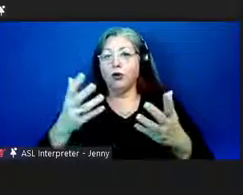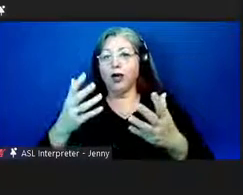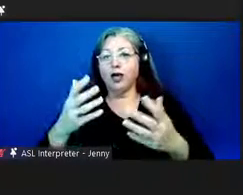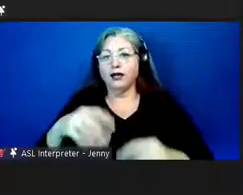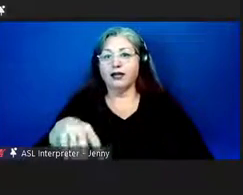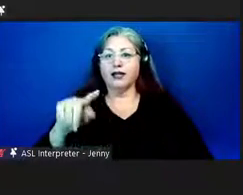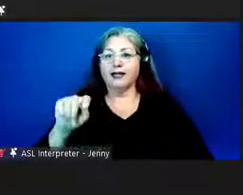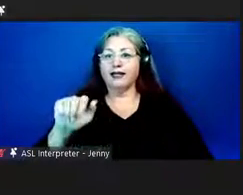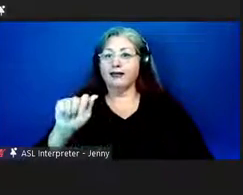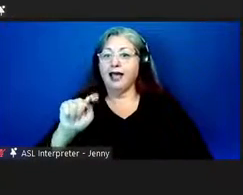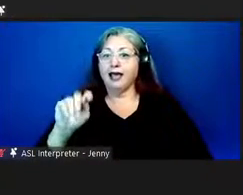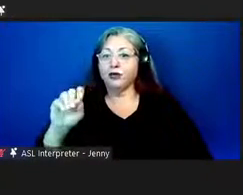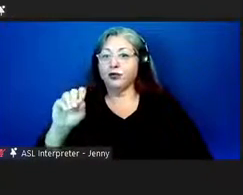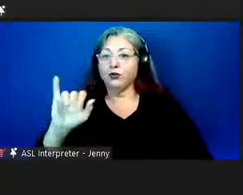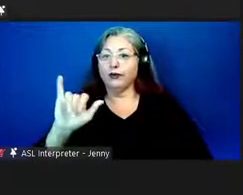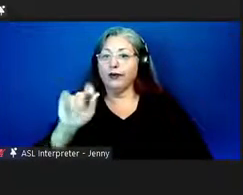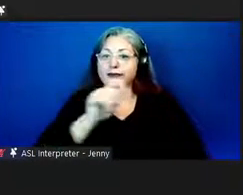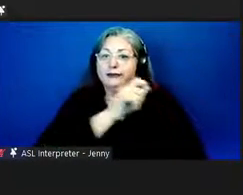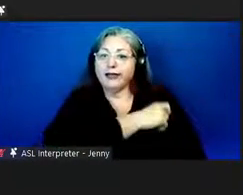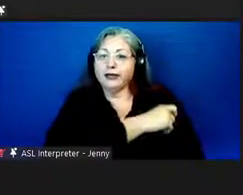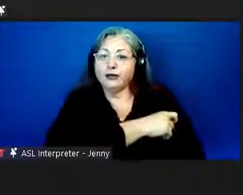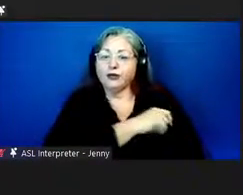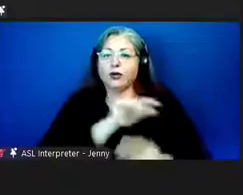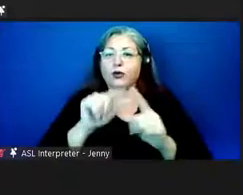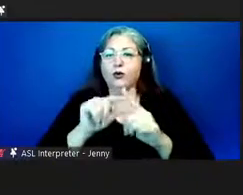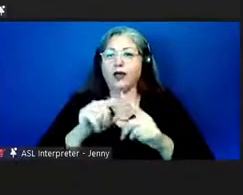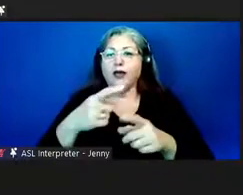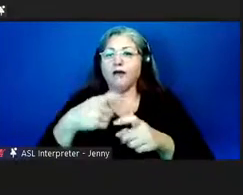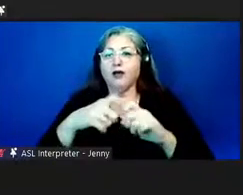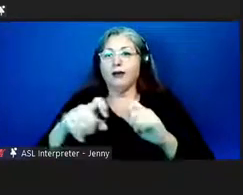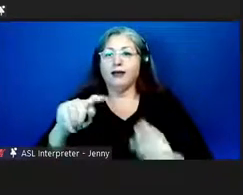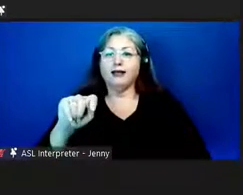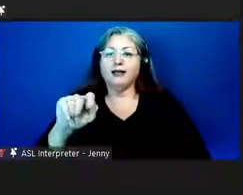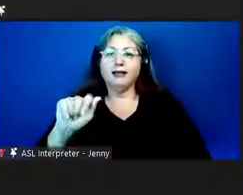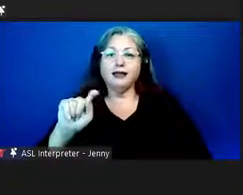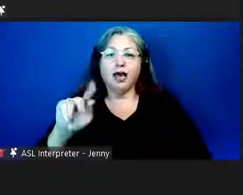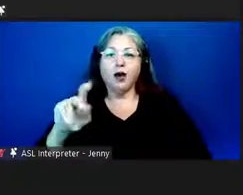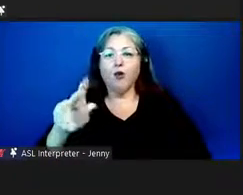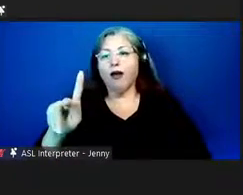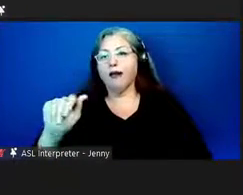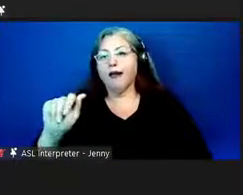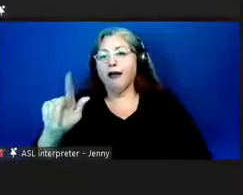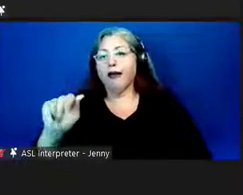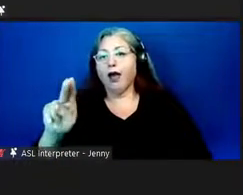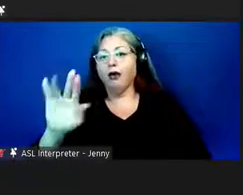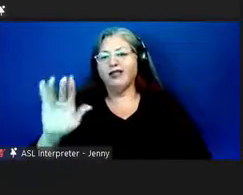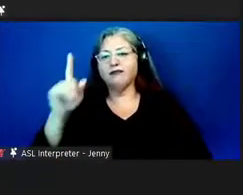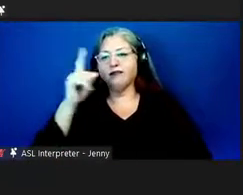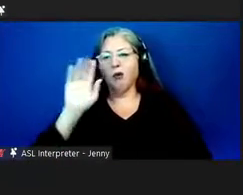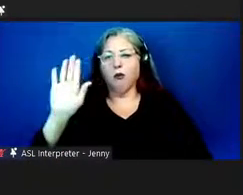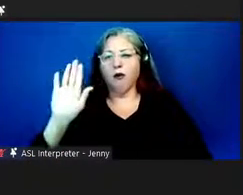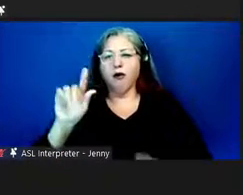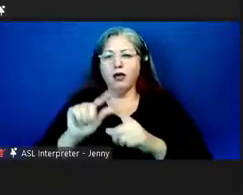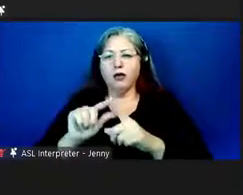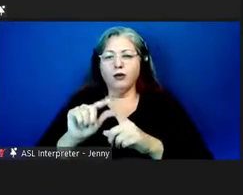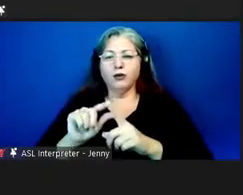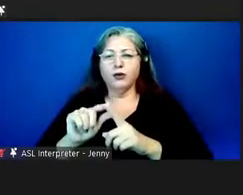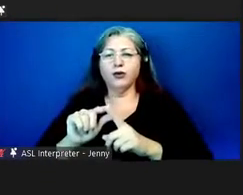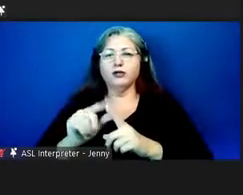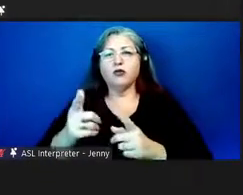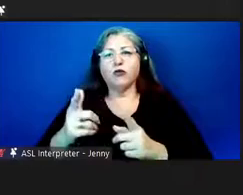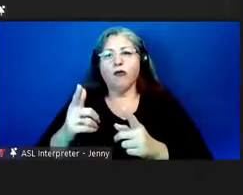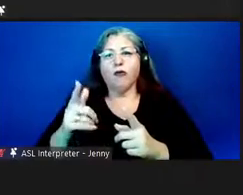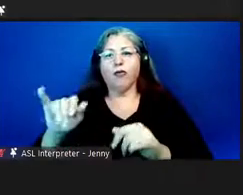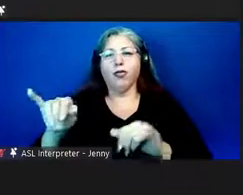tattooing or the word tattoo of course comes from tatau or kakao in hawaiian and of course